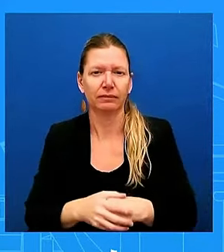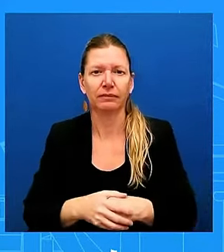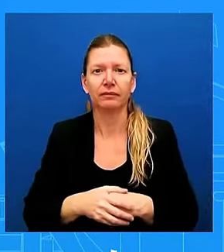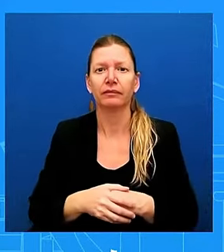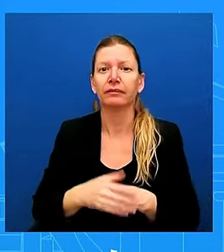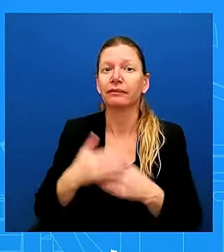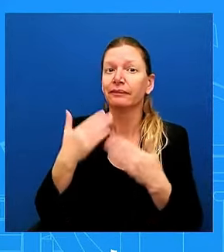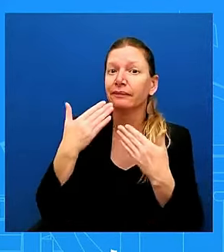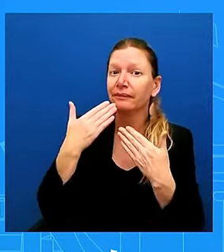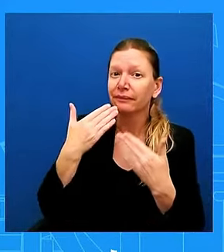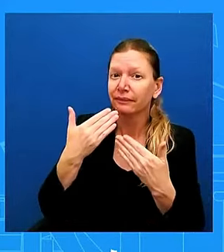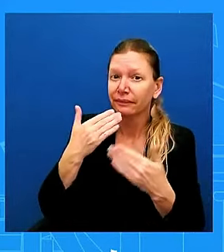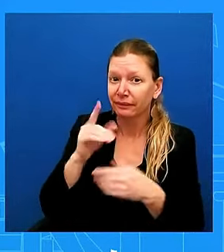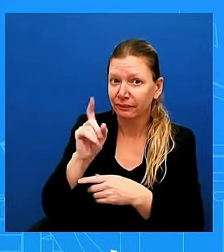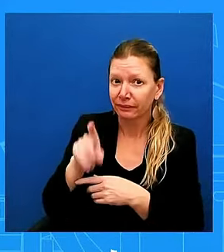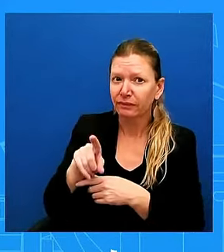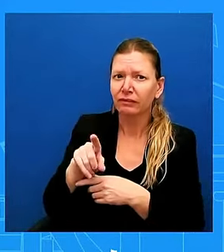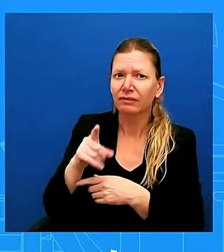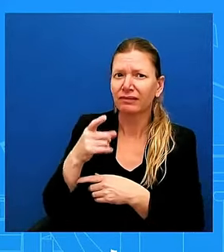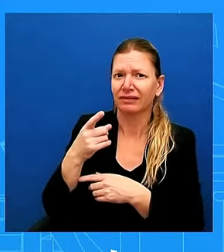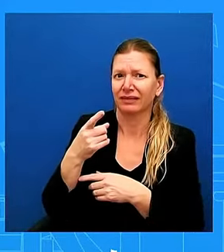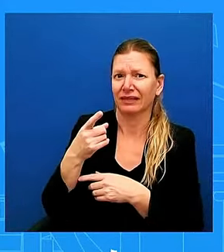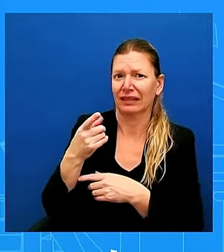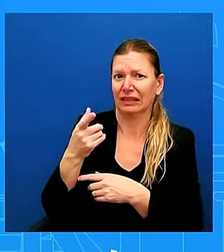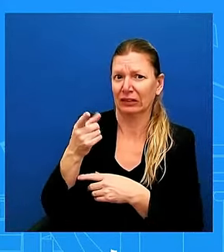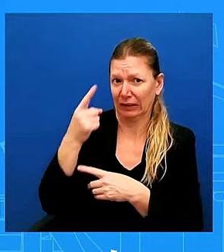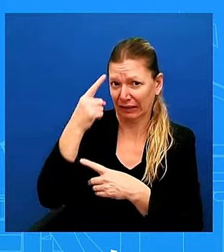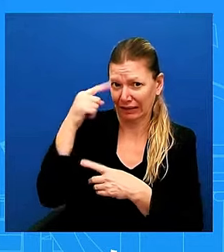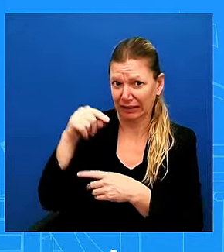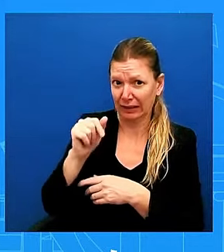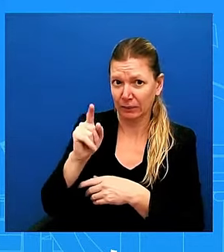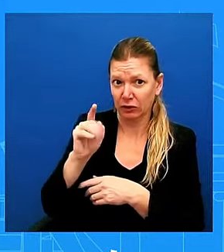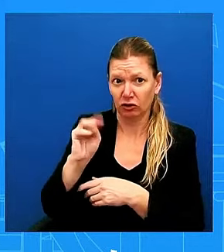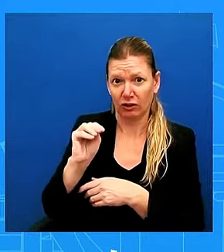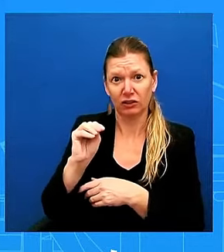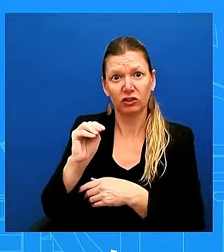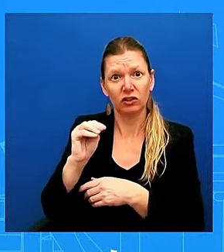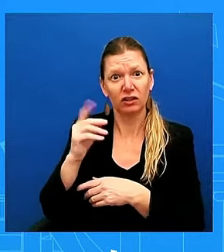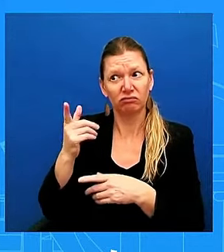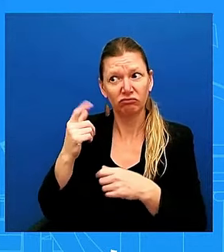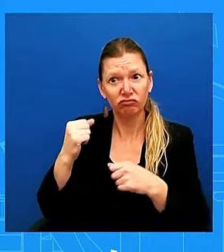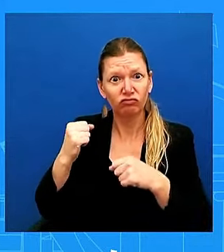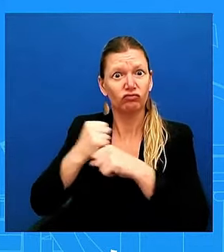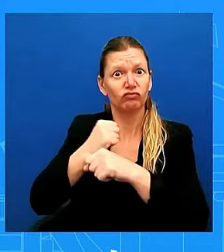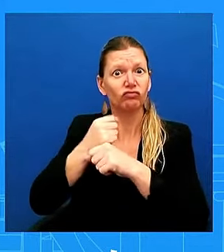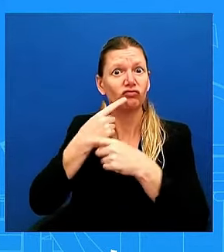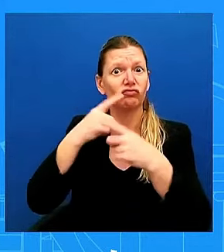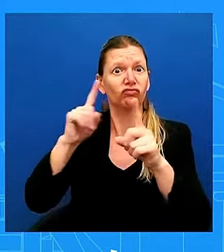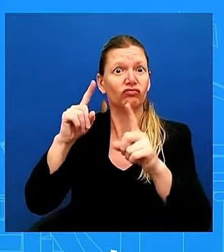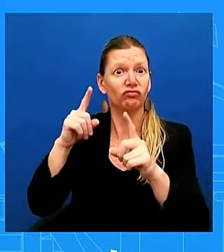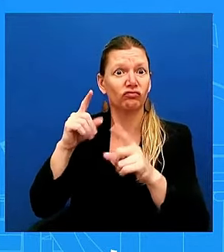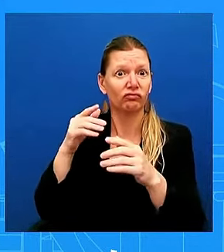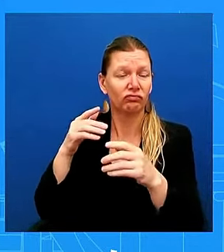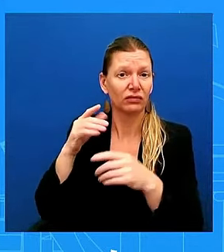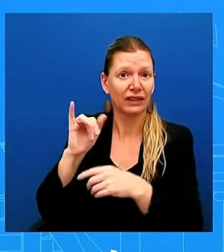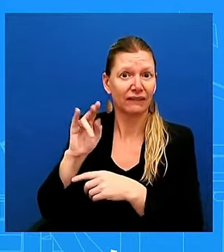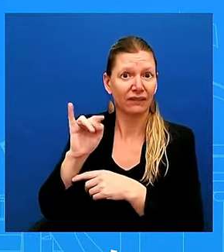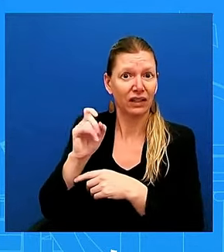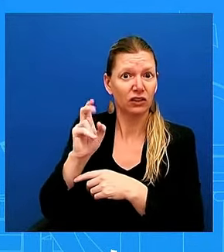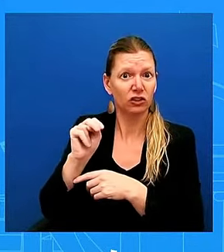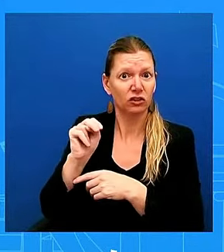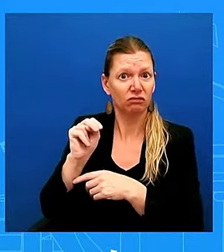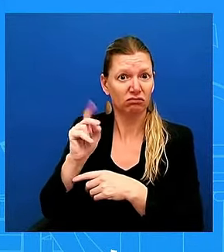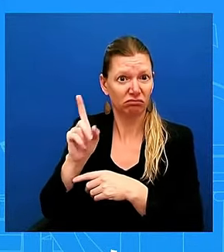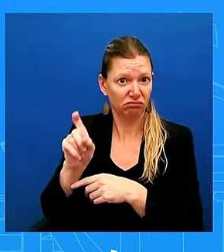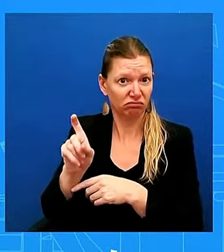look at the data on inflation, it is now back down to pre-pandemic levels. Don't forget, nobody